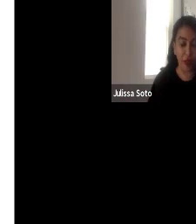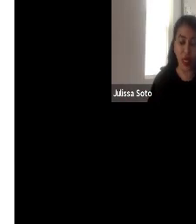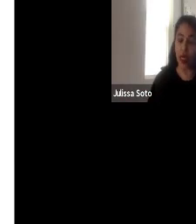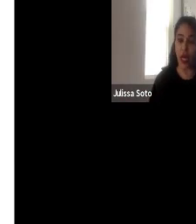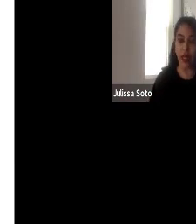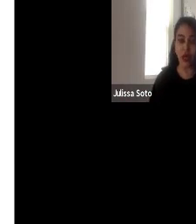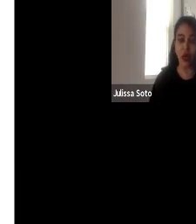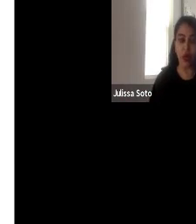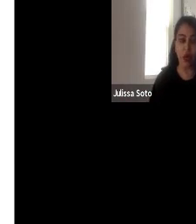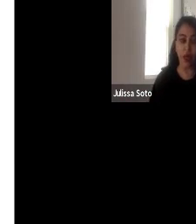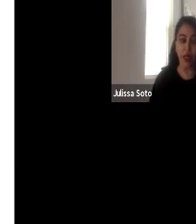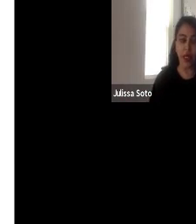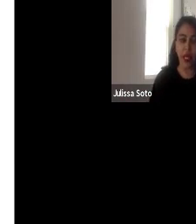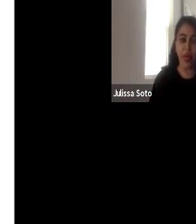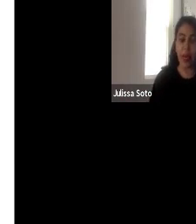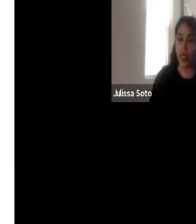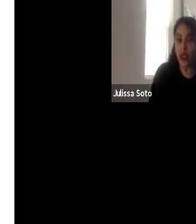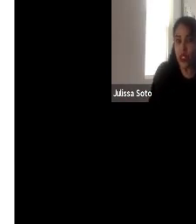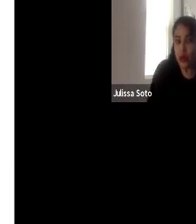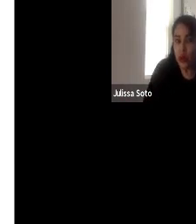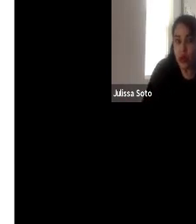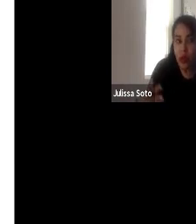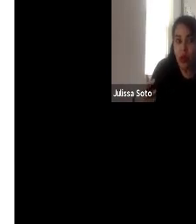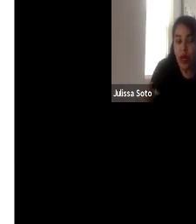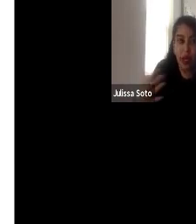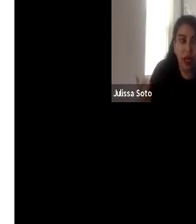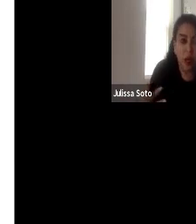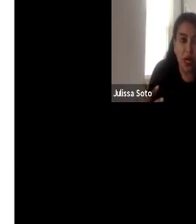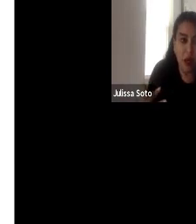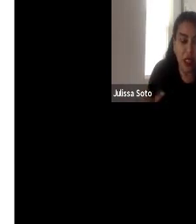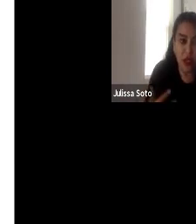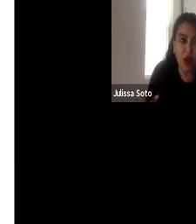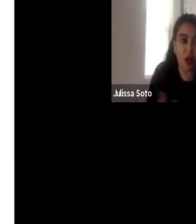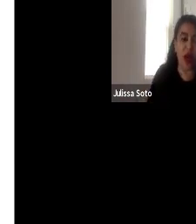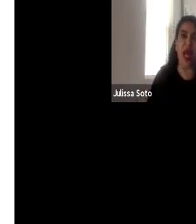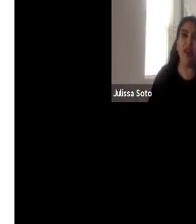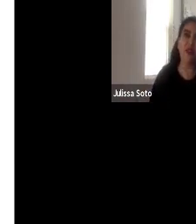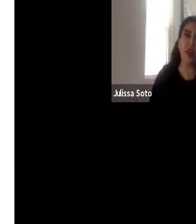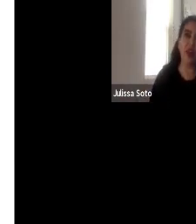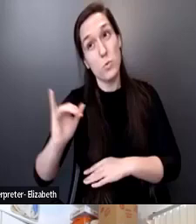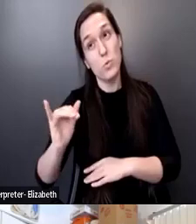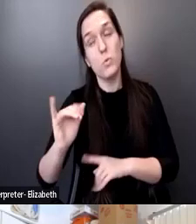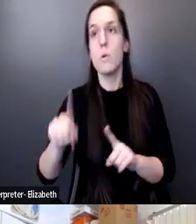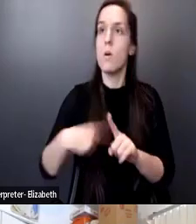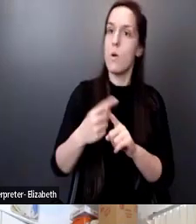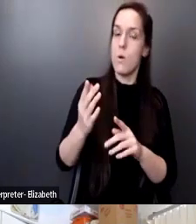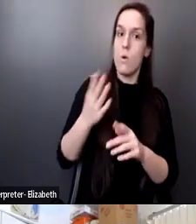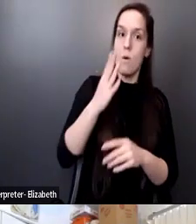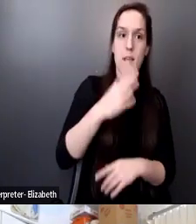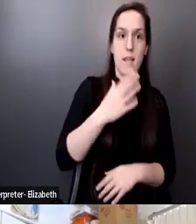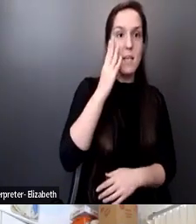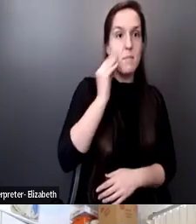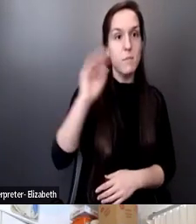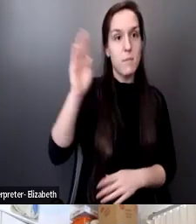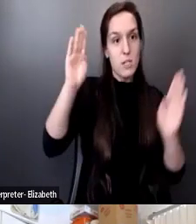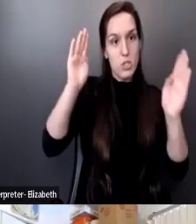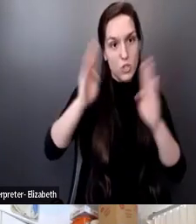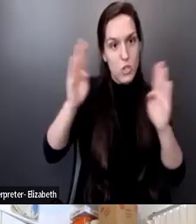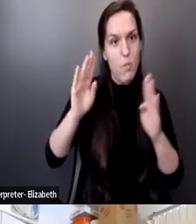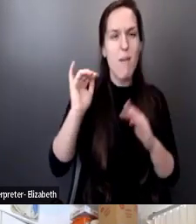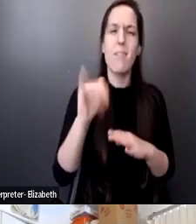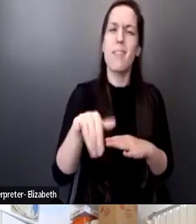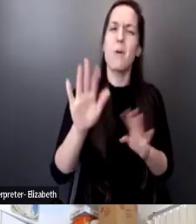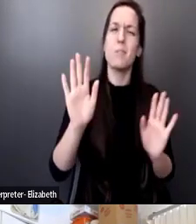also has got me in a lot of trouble. But those, when I got, when I was in trouble, I feel that that was just experience